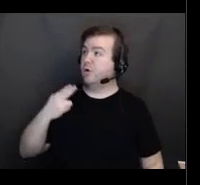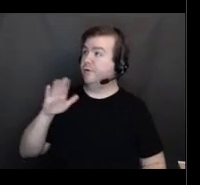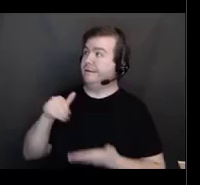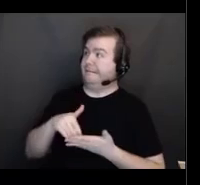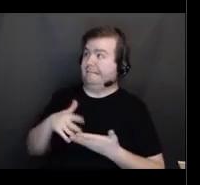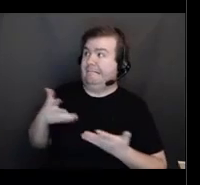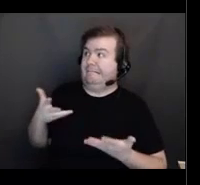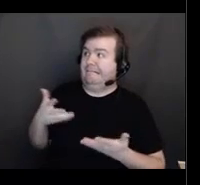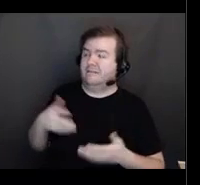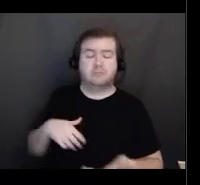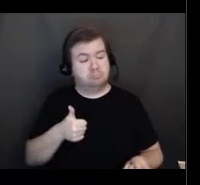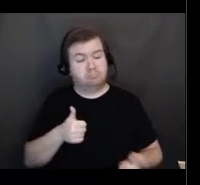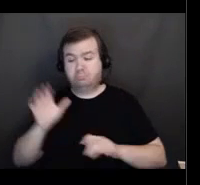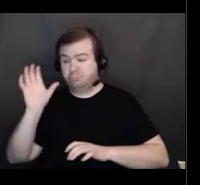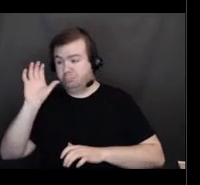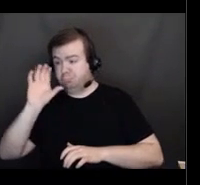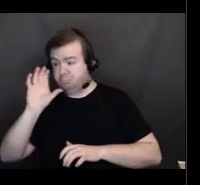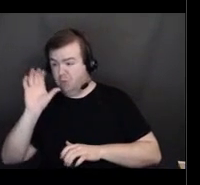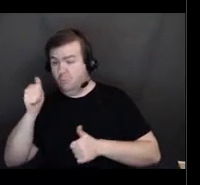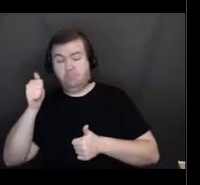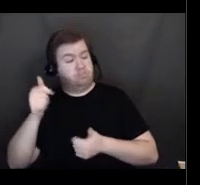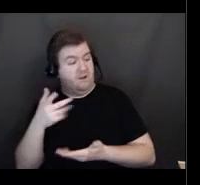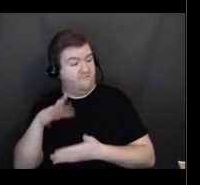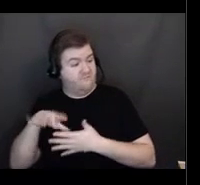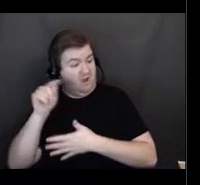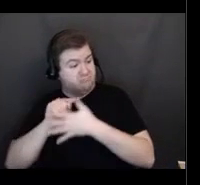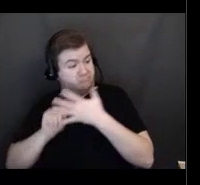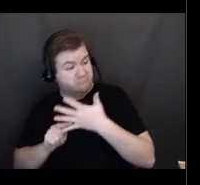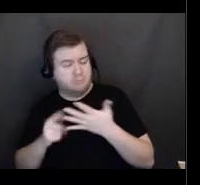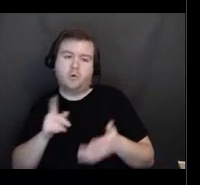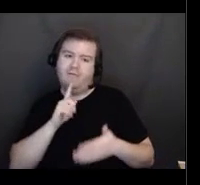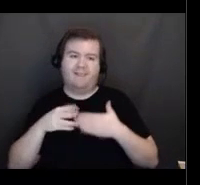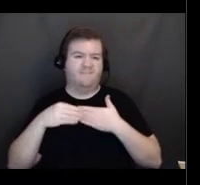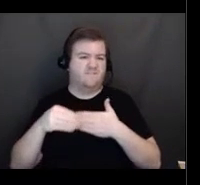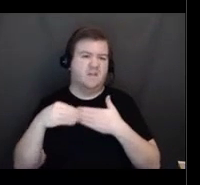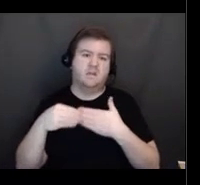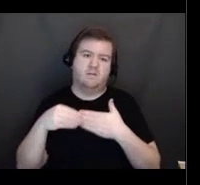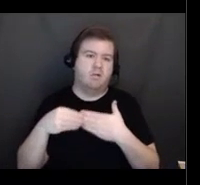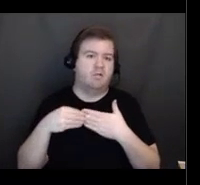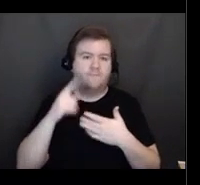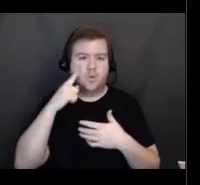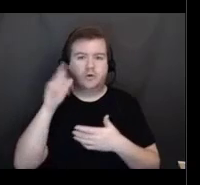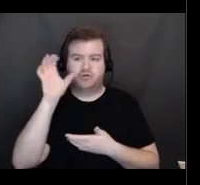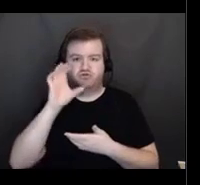concise search for you. So that flexibility is great. Reported eligibility.